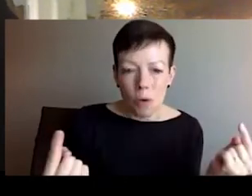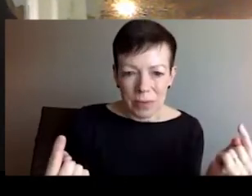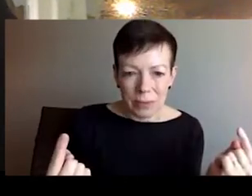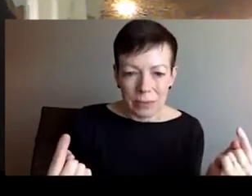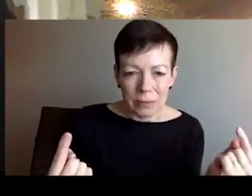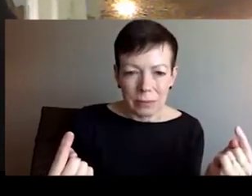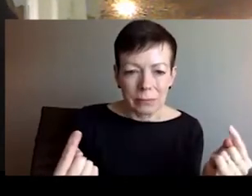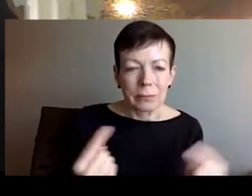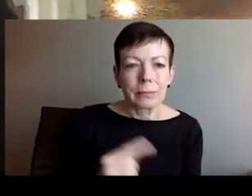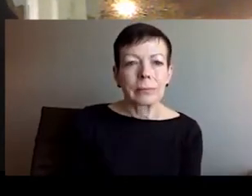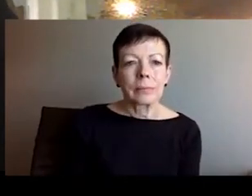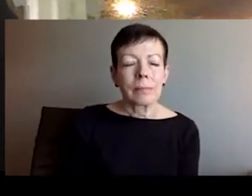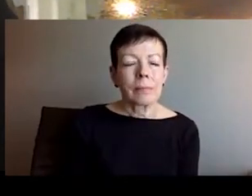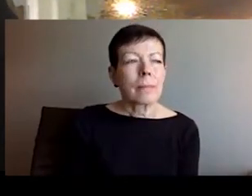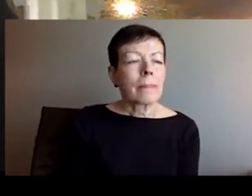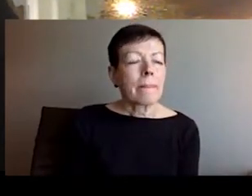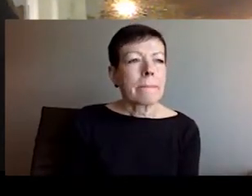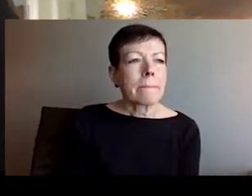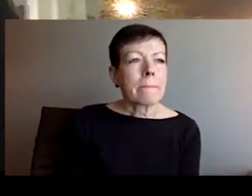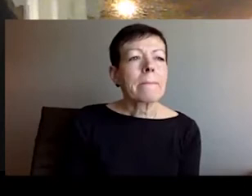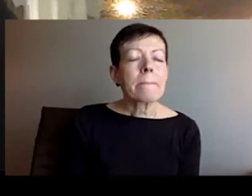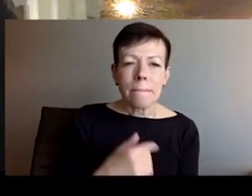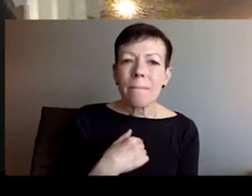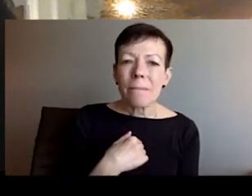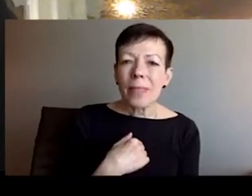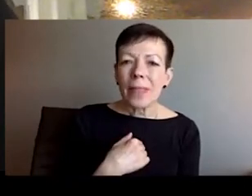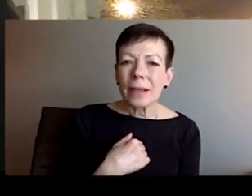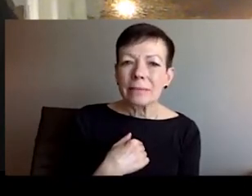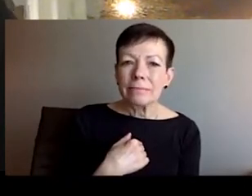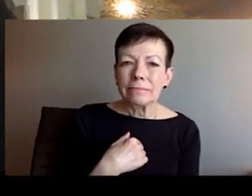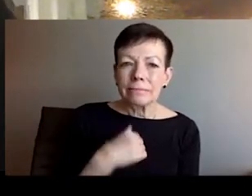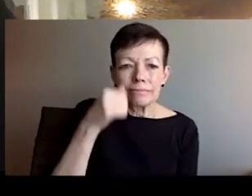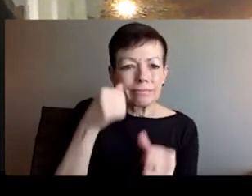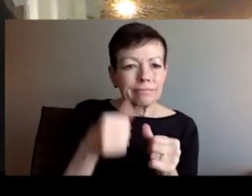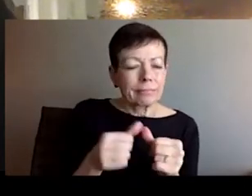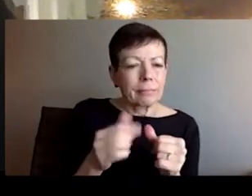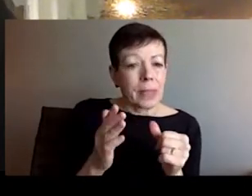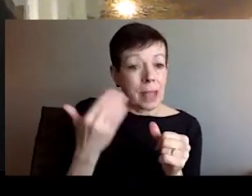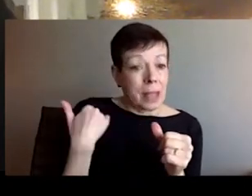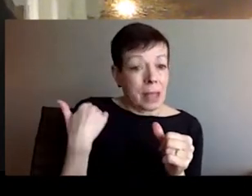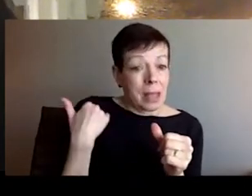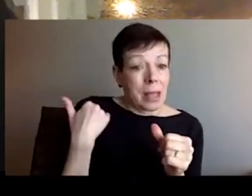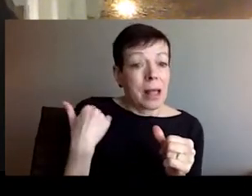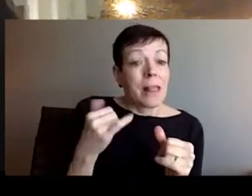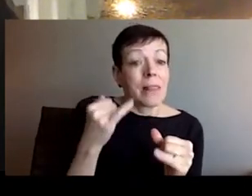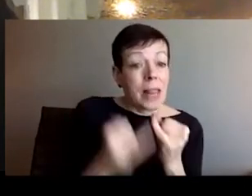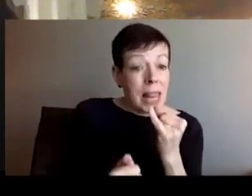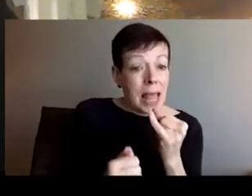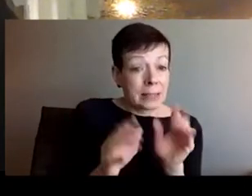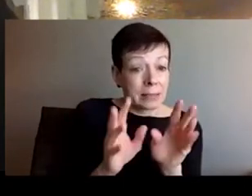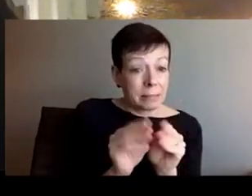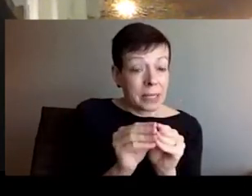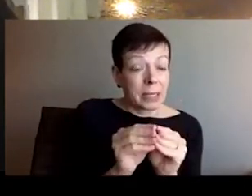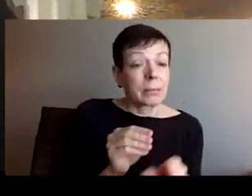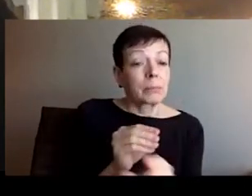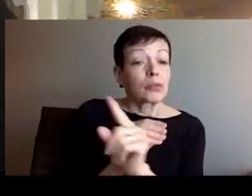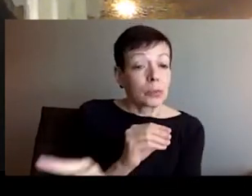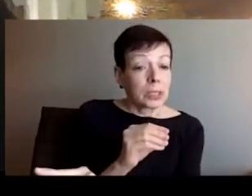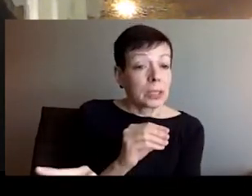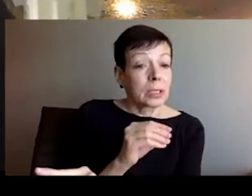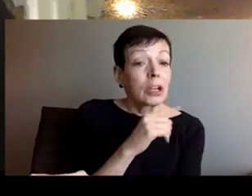described in George Orwell's dystopia, or some other